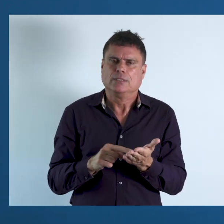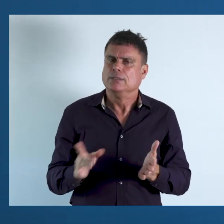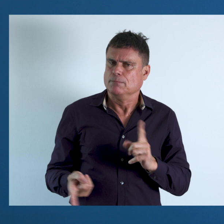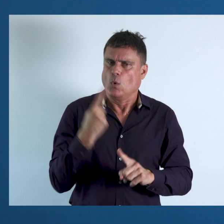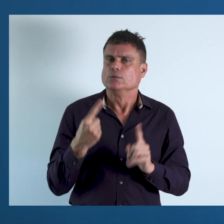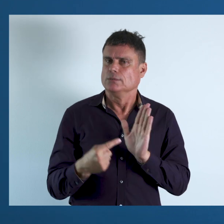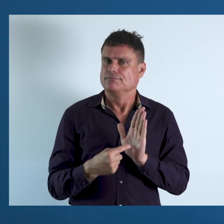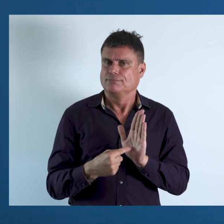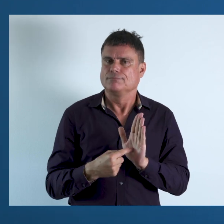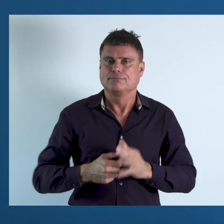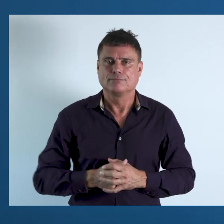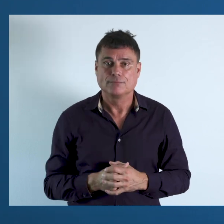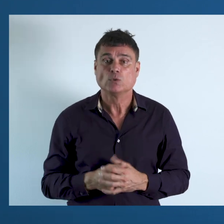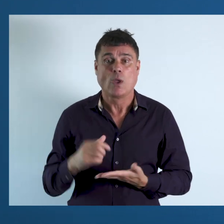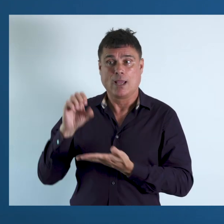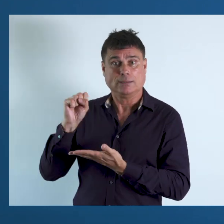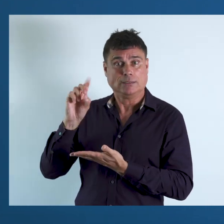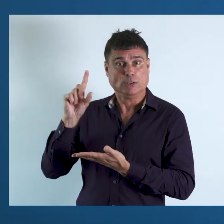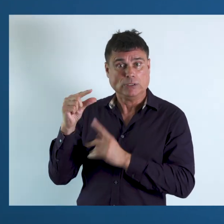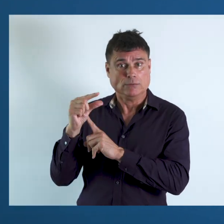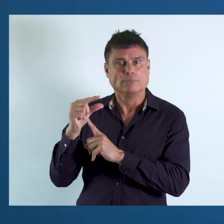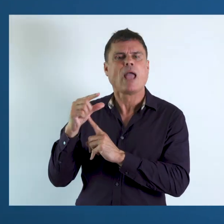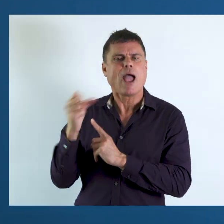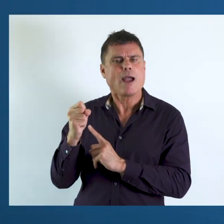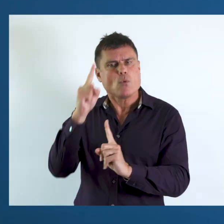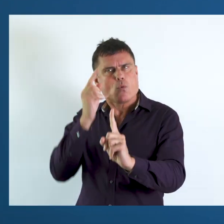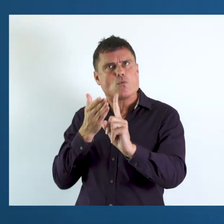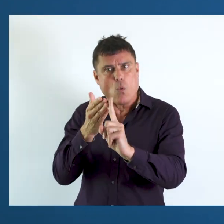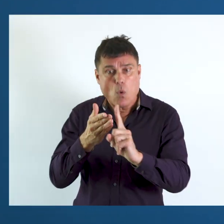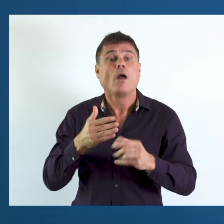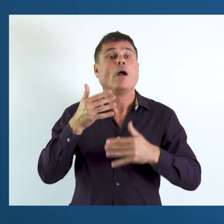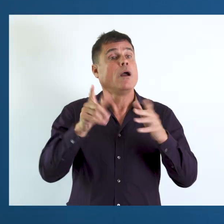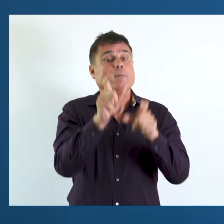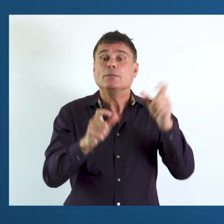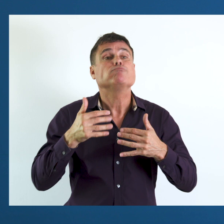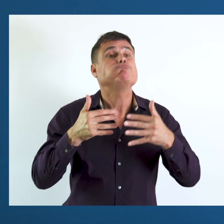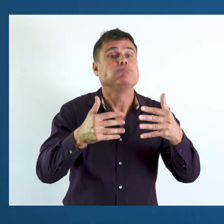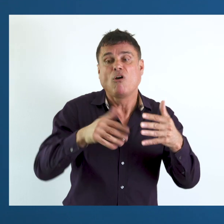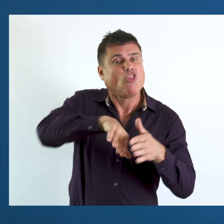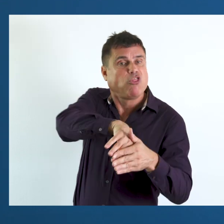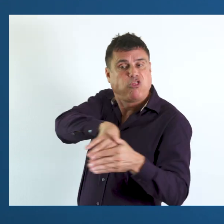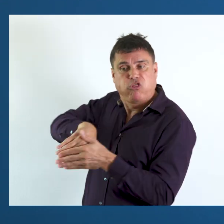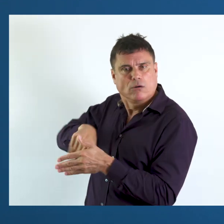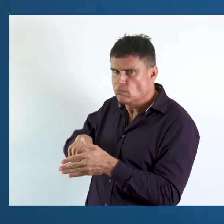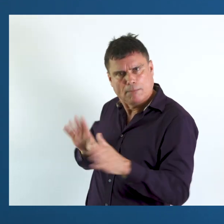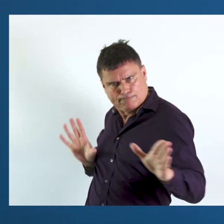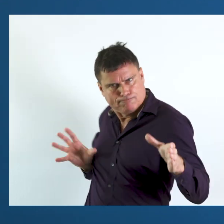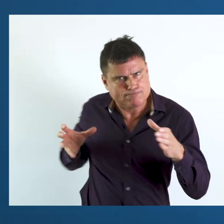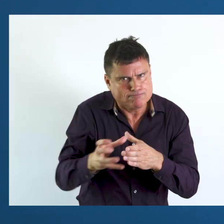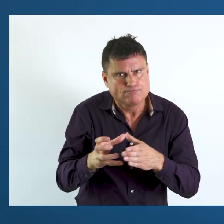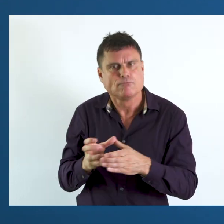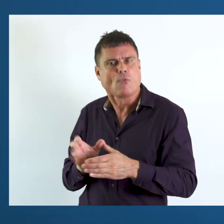data collection. And that's important. The SDGs, similarly, have a goal of leaving no one behind.